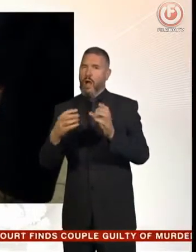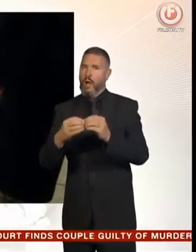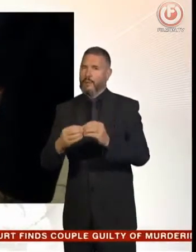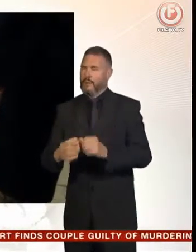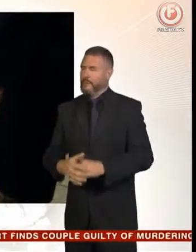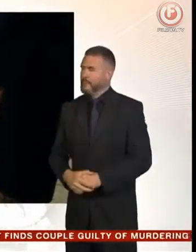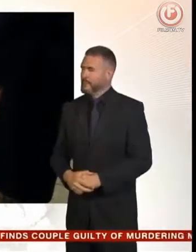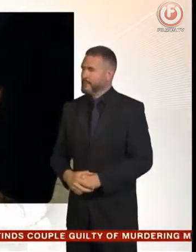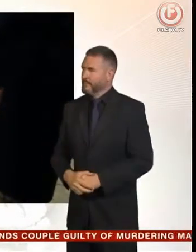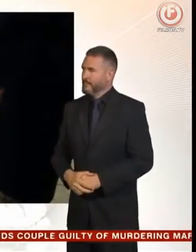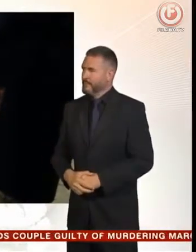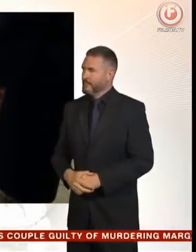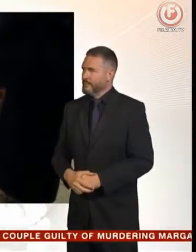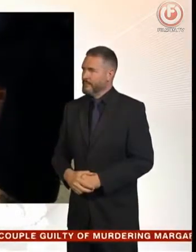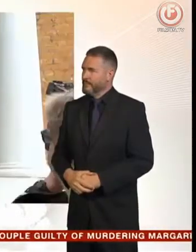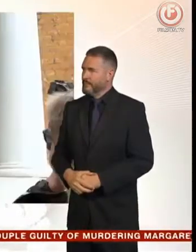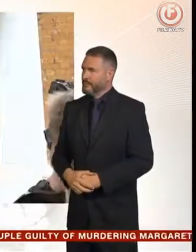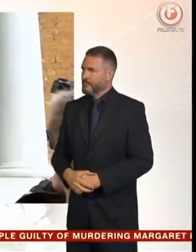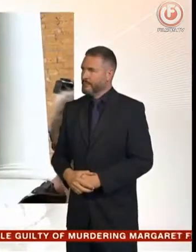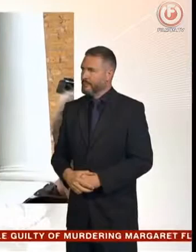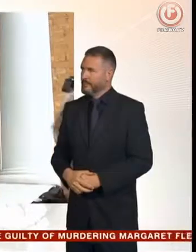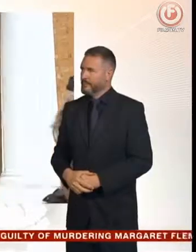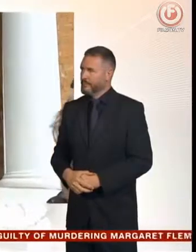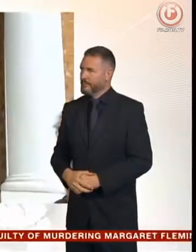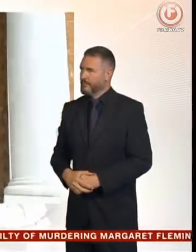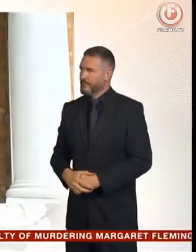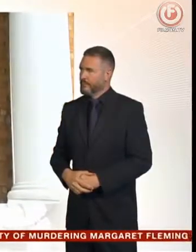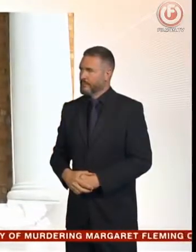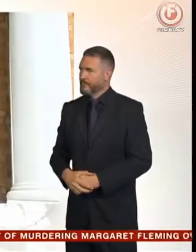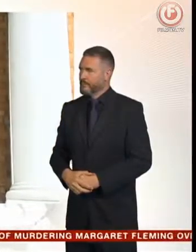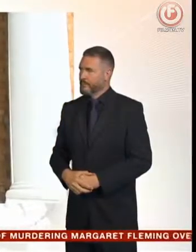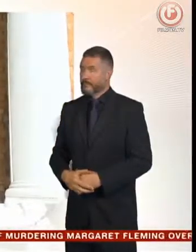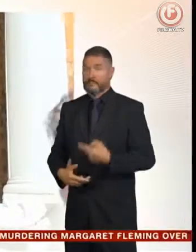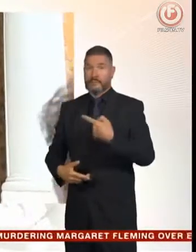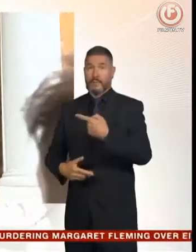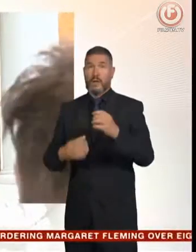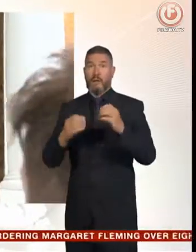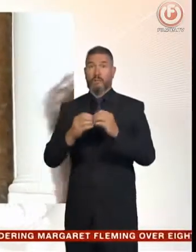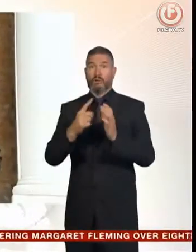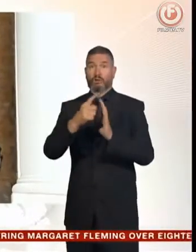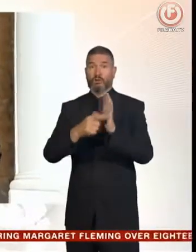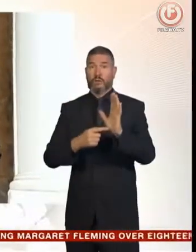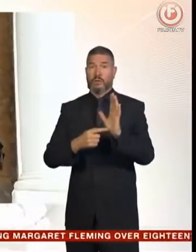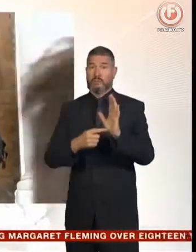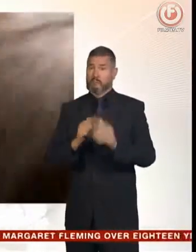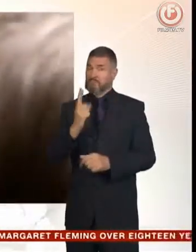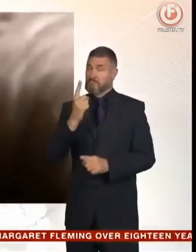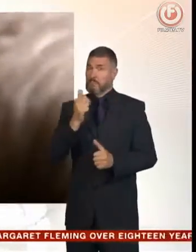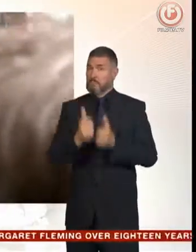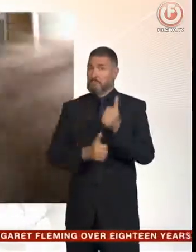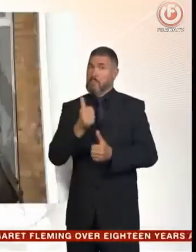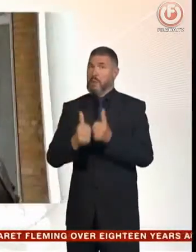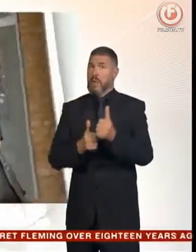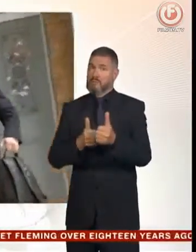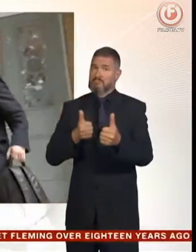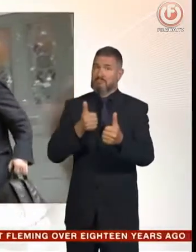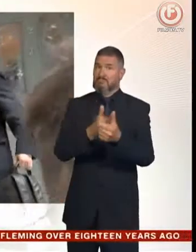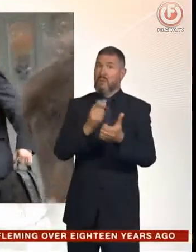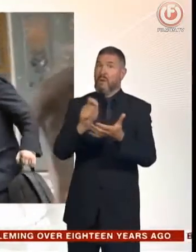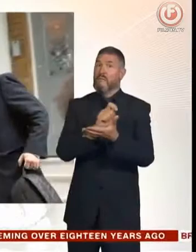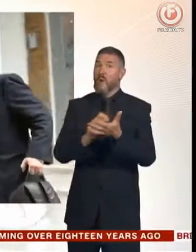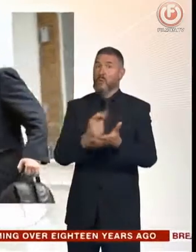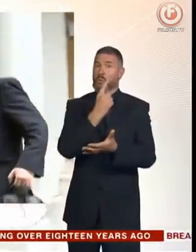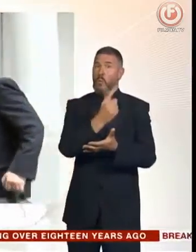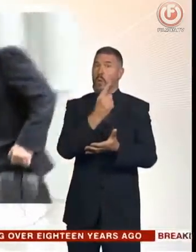a feminist looks like. Morning, Mr Johnson. And this is what the front runner looks like. And the big question he's